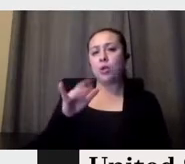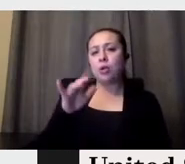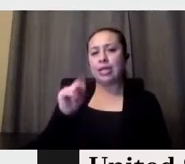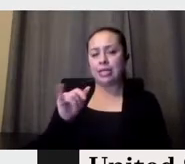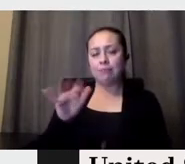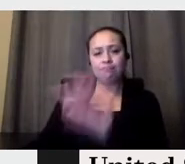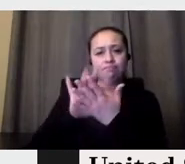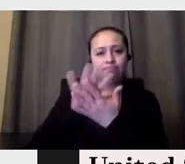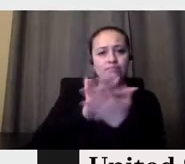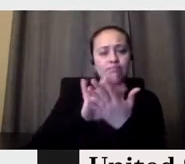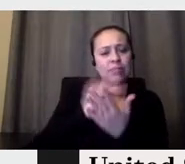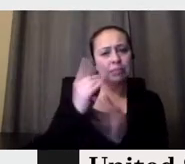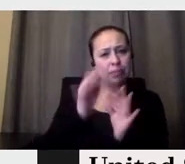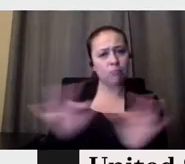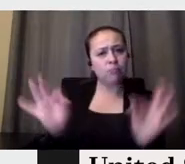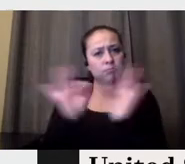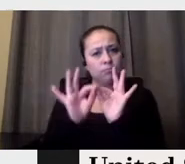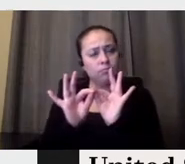or the opposite.